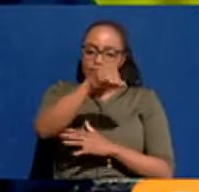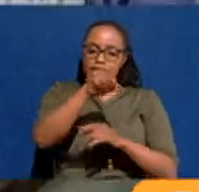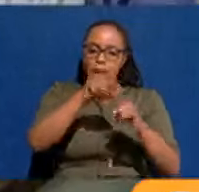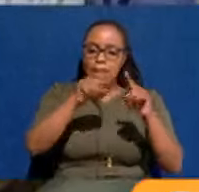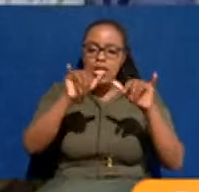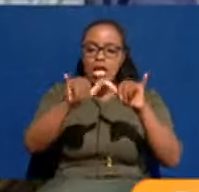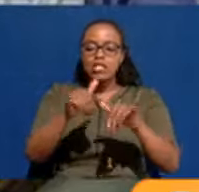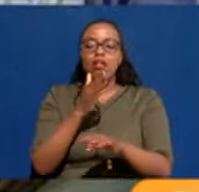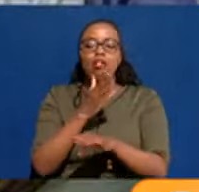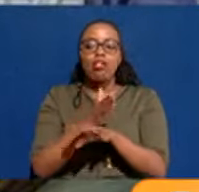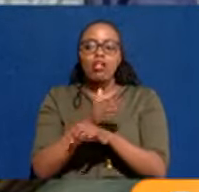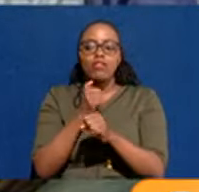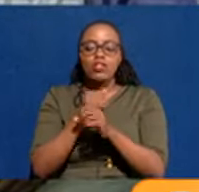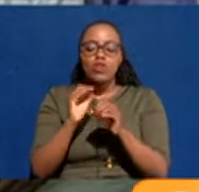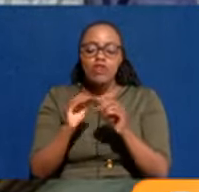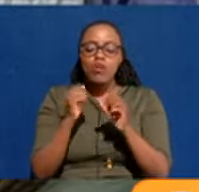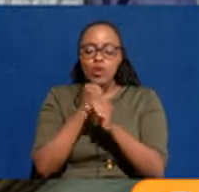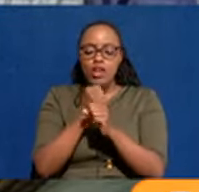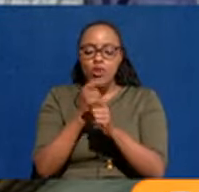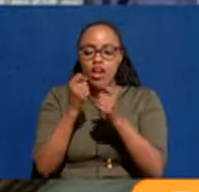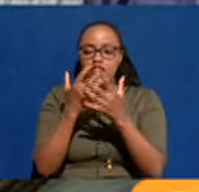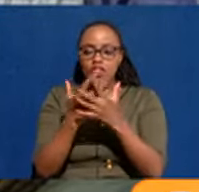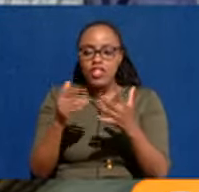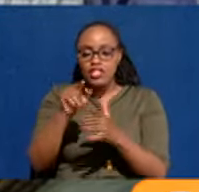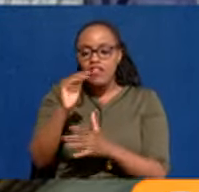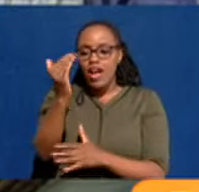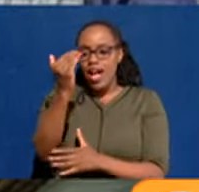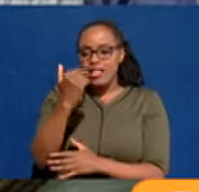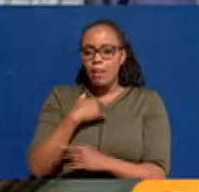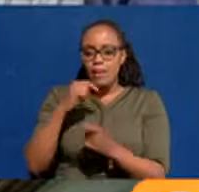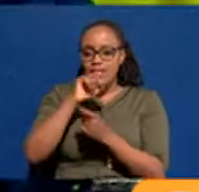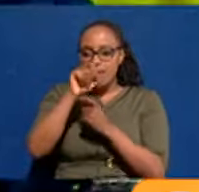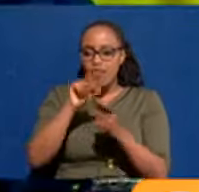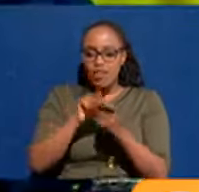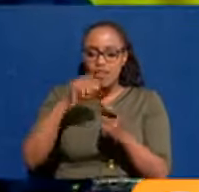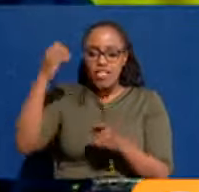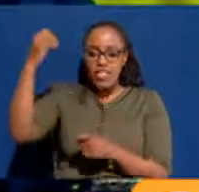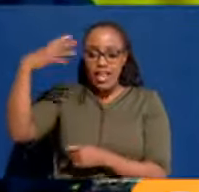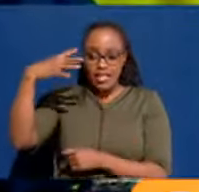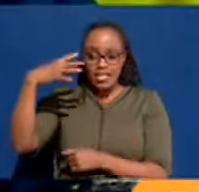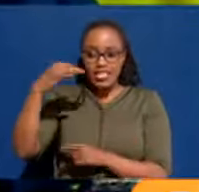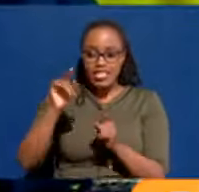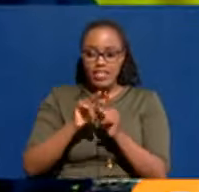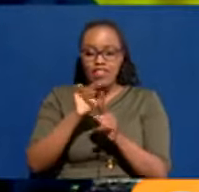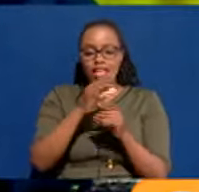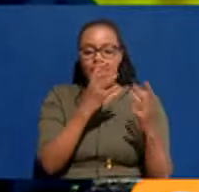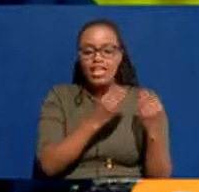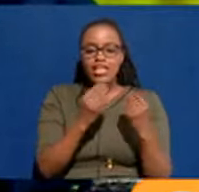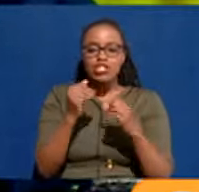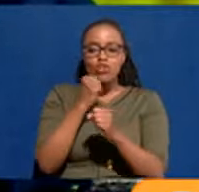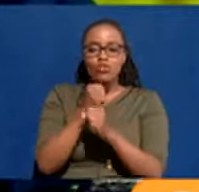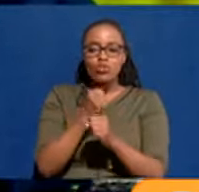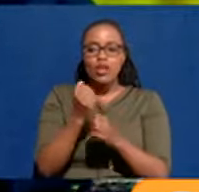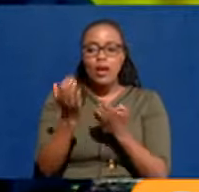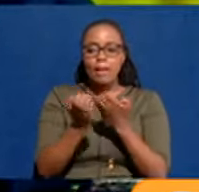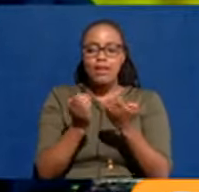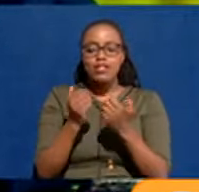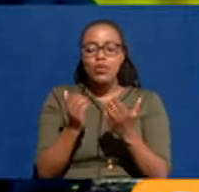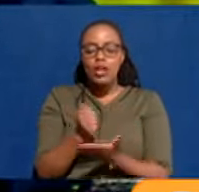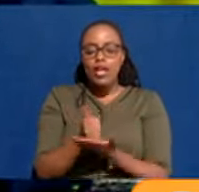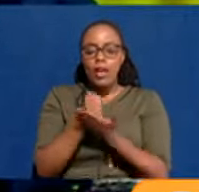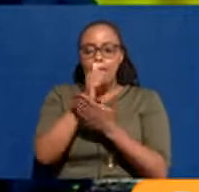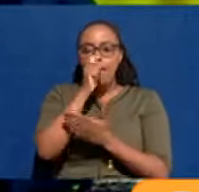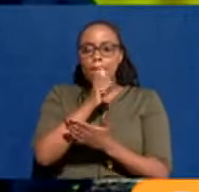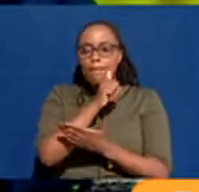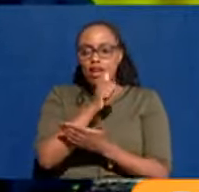their estates. We're doing a number of things. And I know he's asked specifically about electricity. The ease of doing business will help the private sector